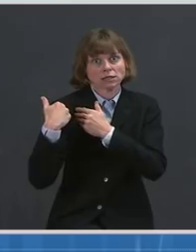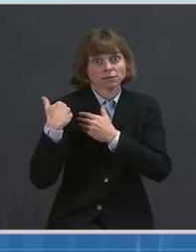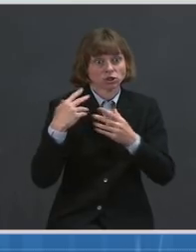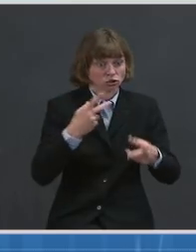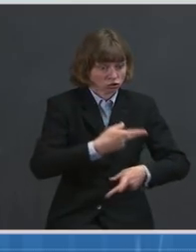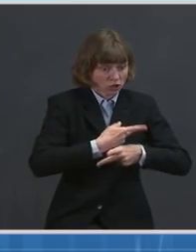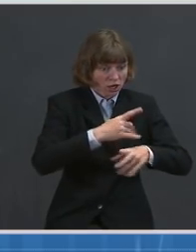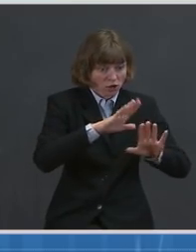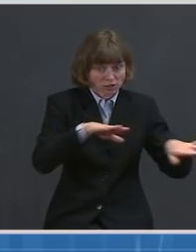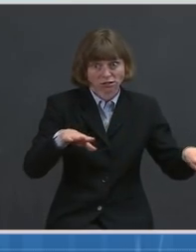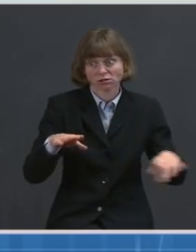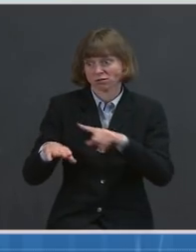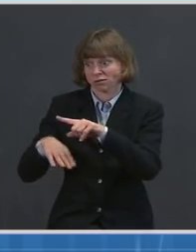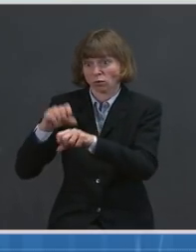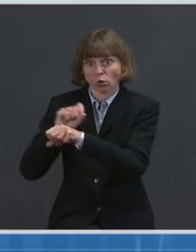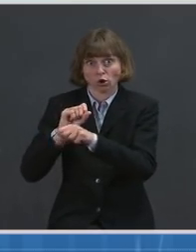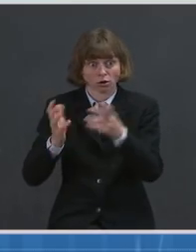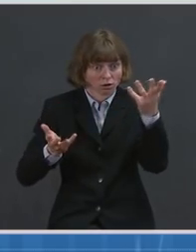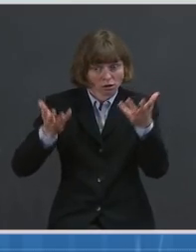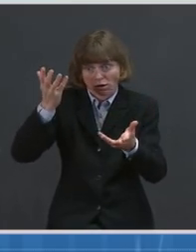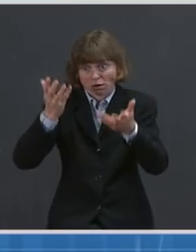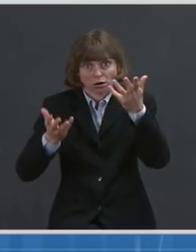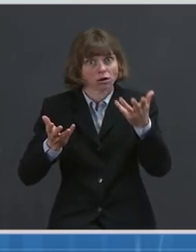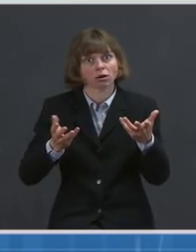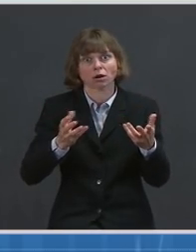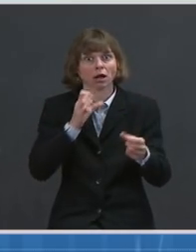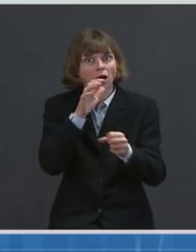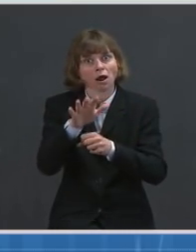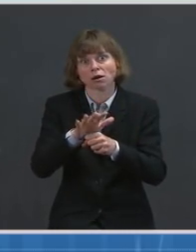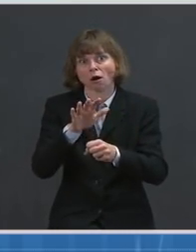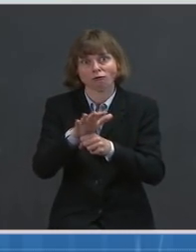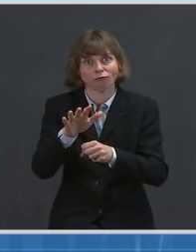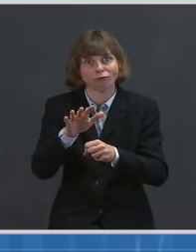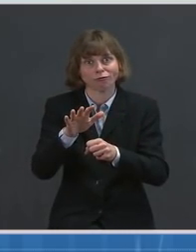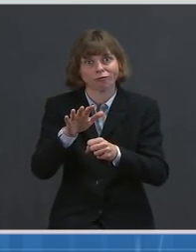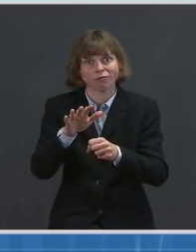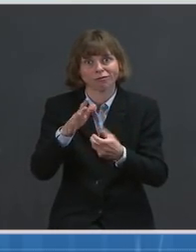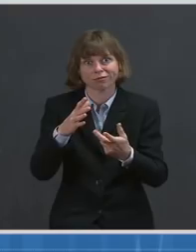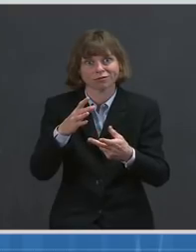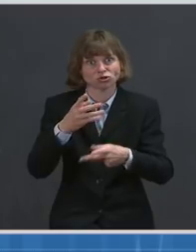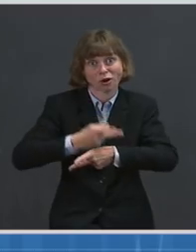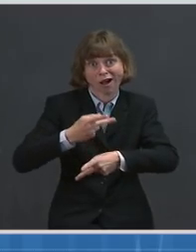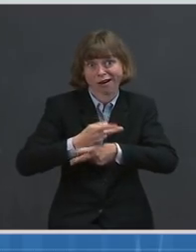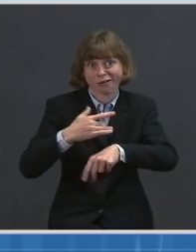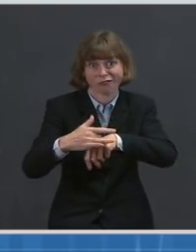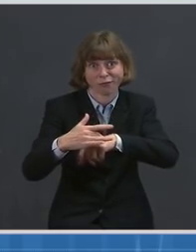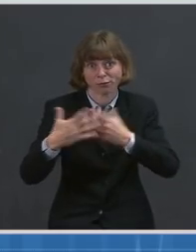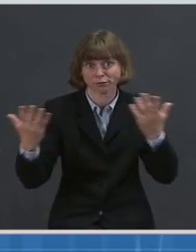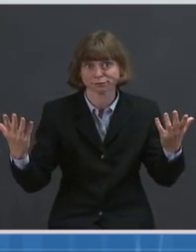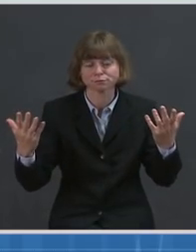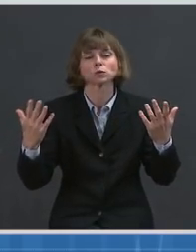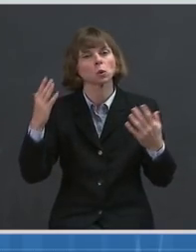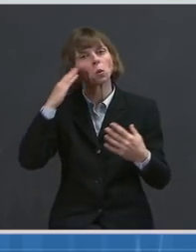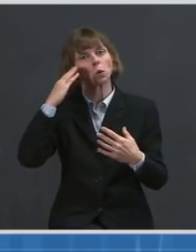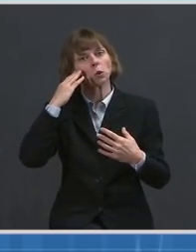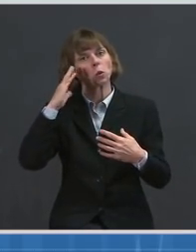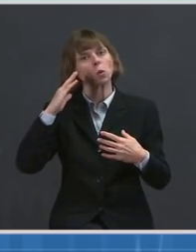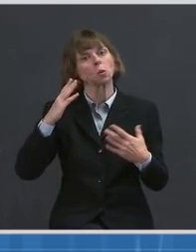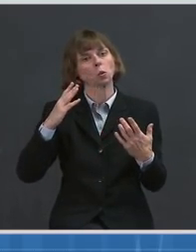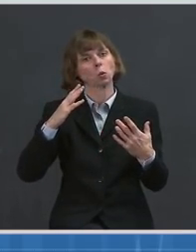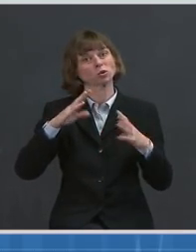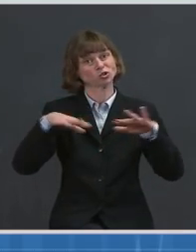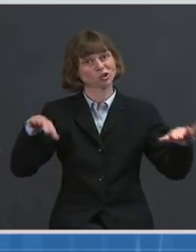in virtual environment with limited childcare options. We know that childcare programs and early child education are